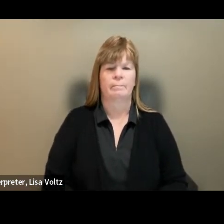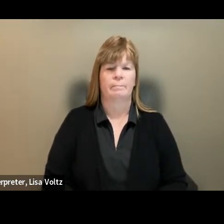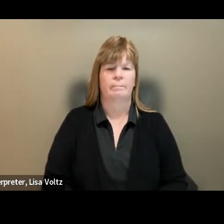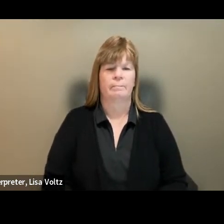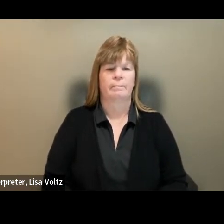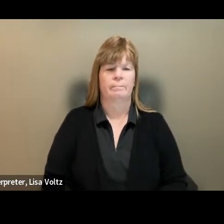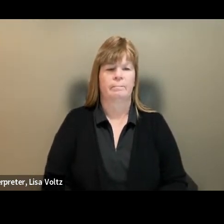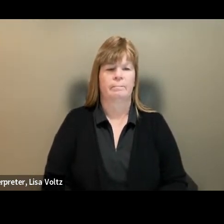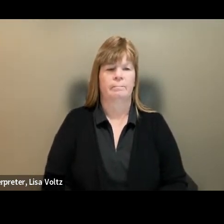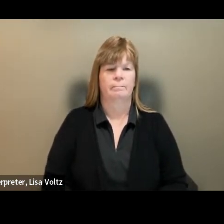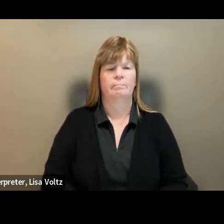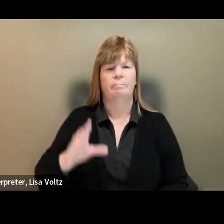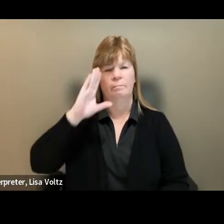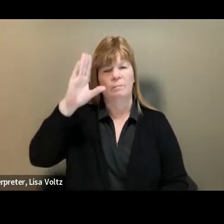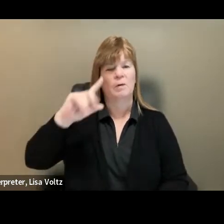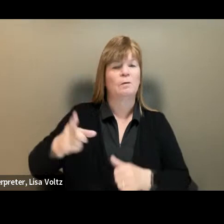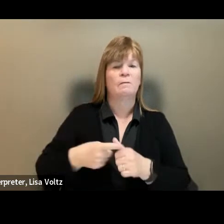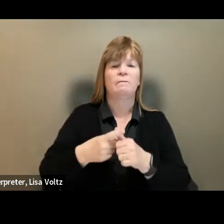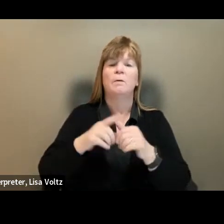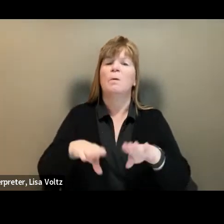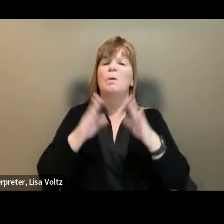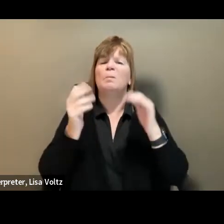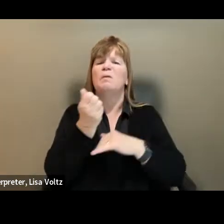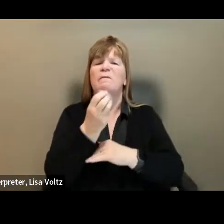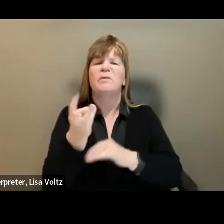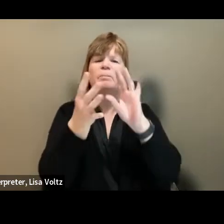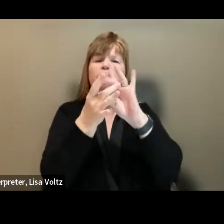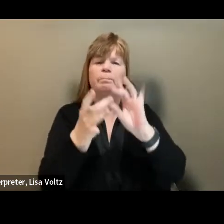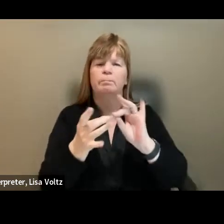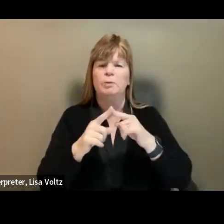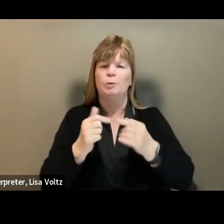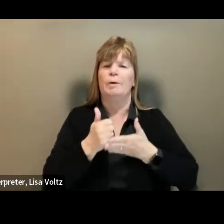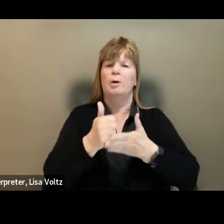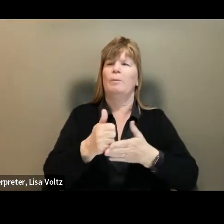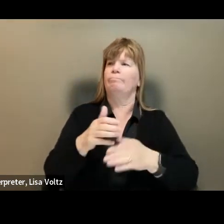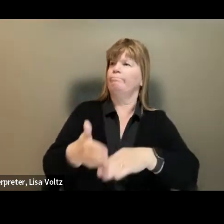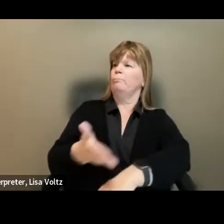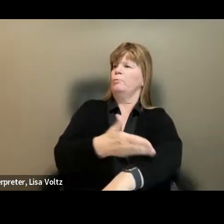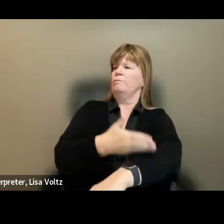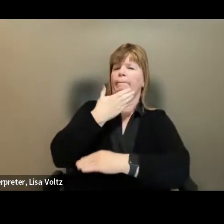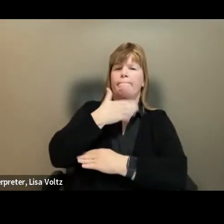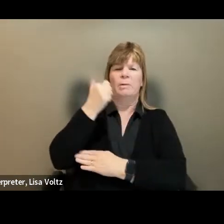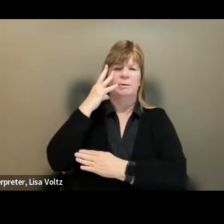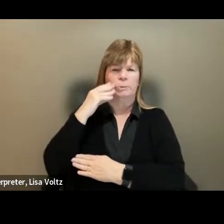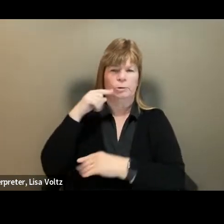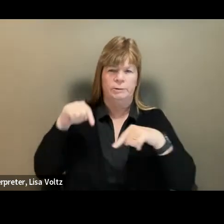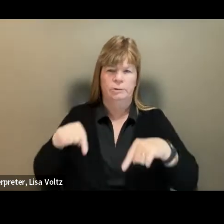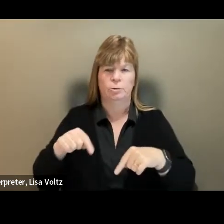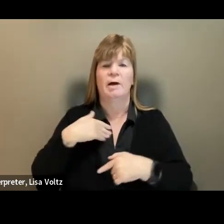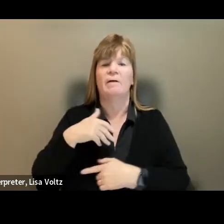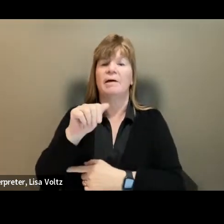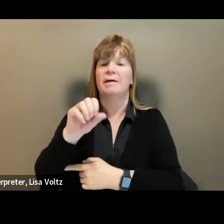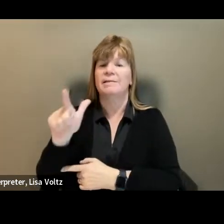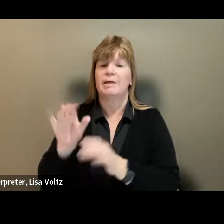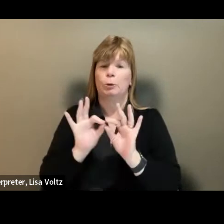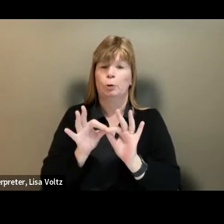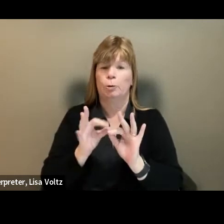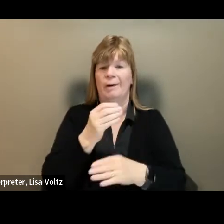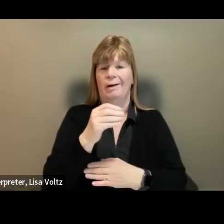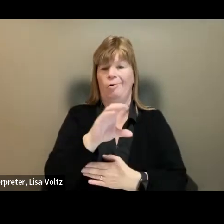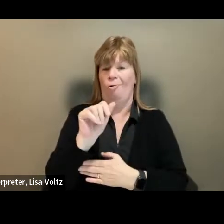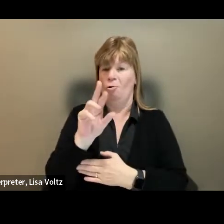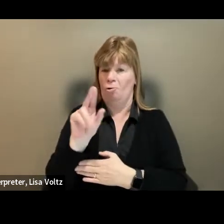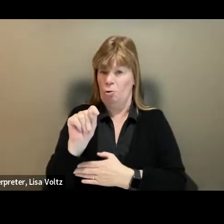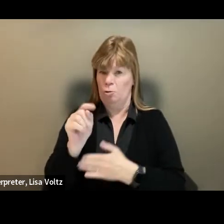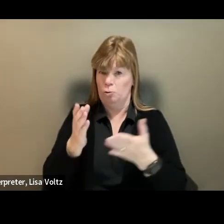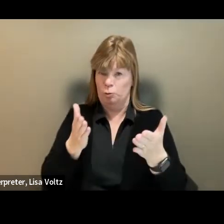We will begin with a few remarks to assist you in the meeting experience. ASL interpretation and CART services will